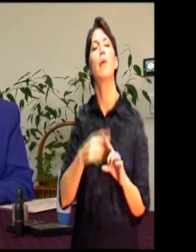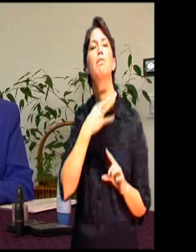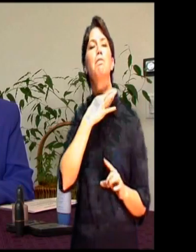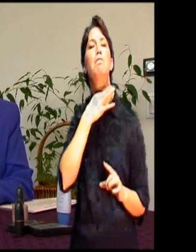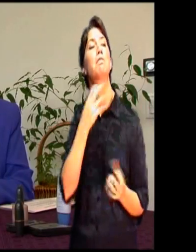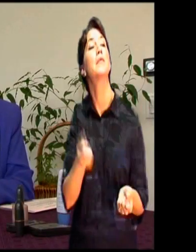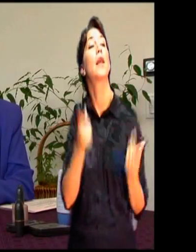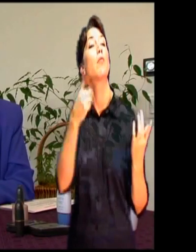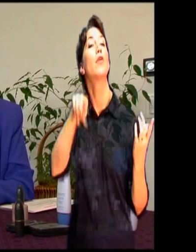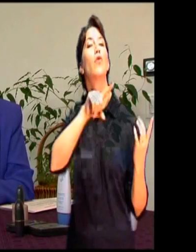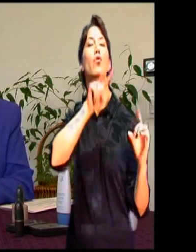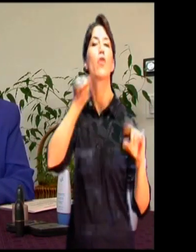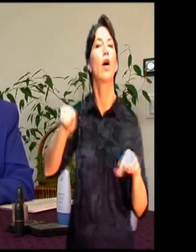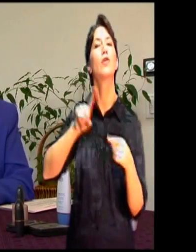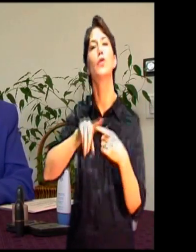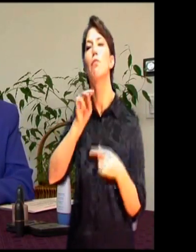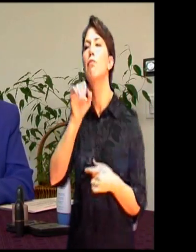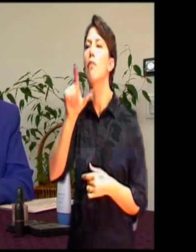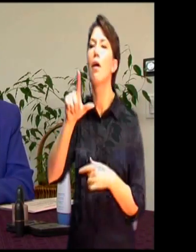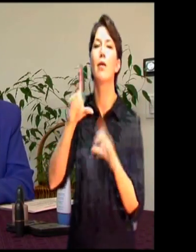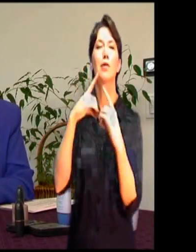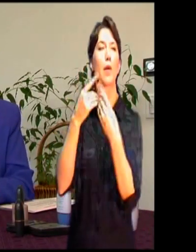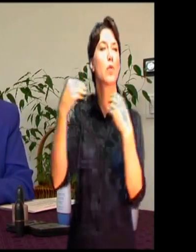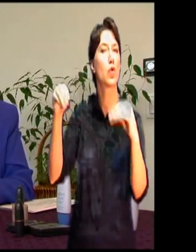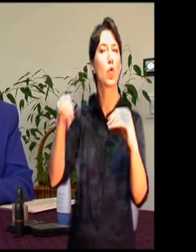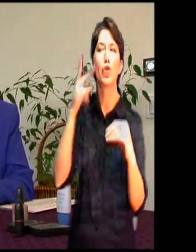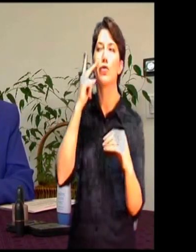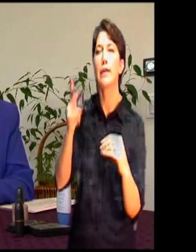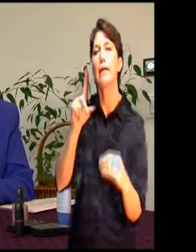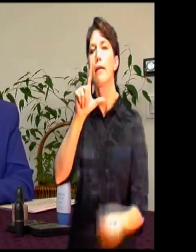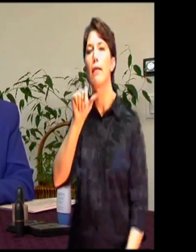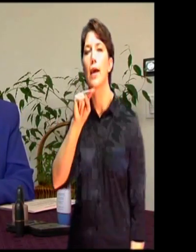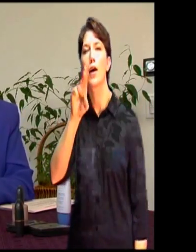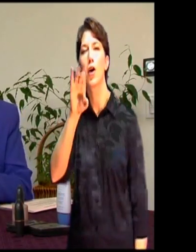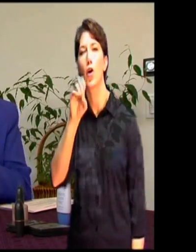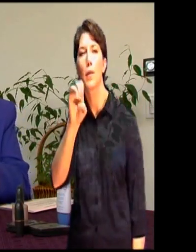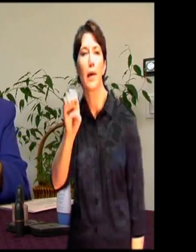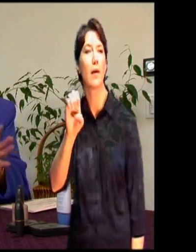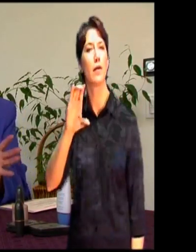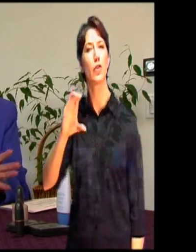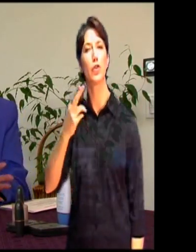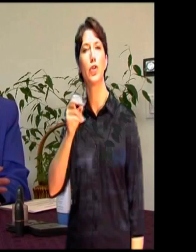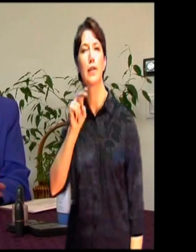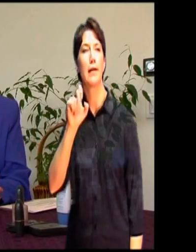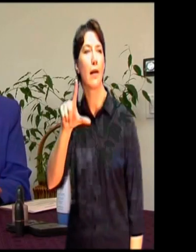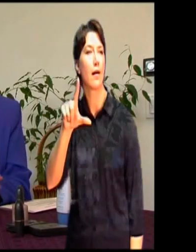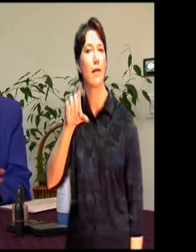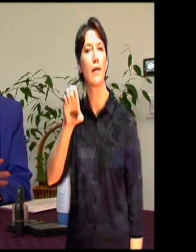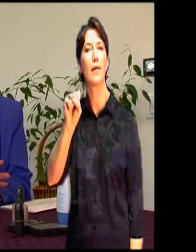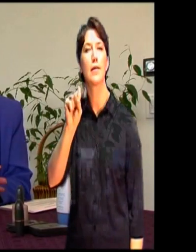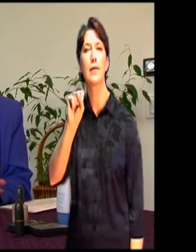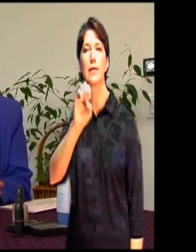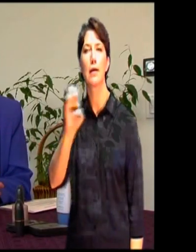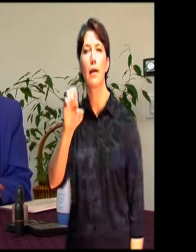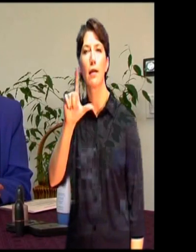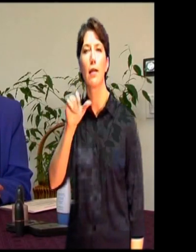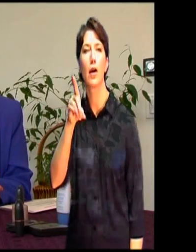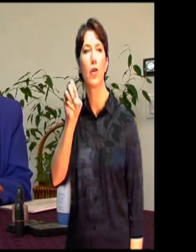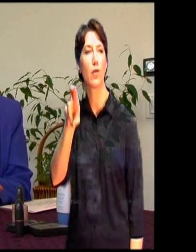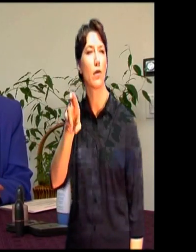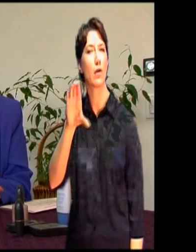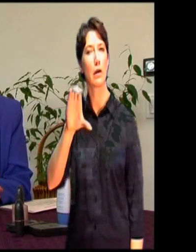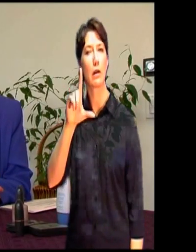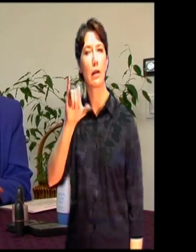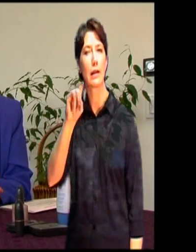lately and you've looked at Lancome, Estee Lauder, Clinique, Chanel? Now, if you price these products, similar products to these